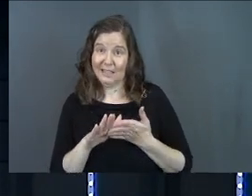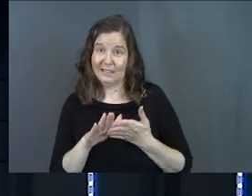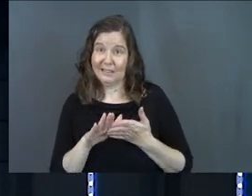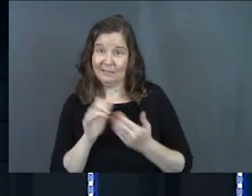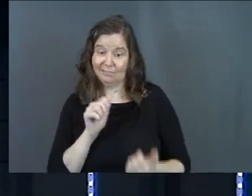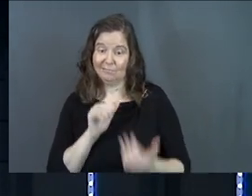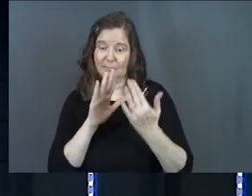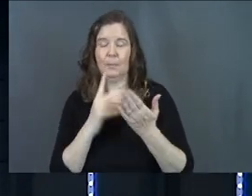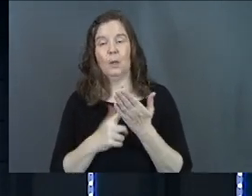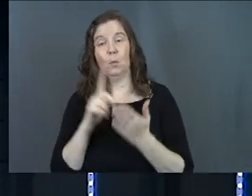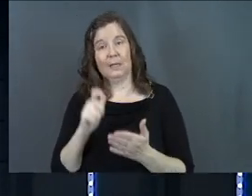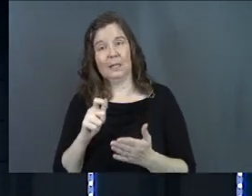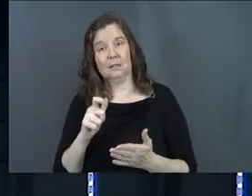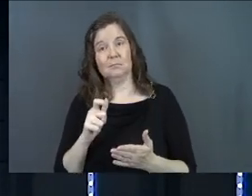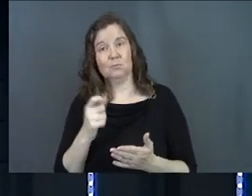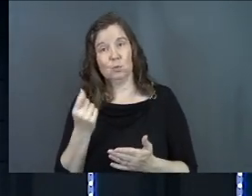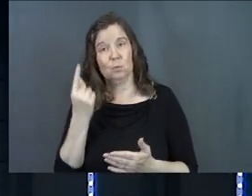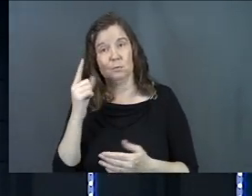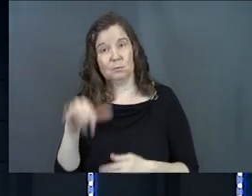But sometimes we need to hear it.